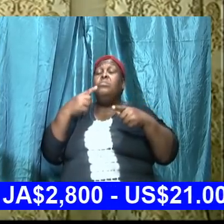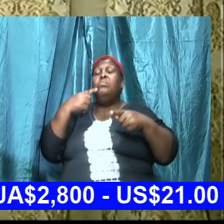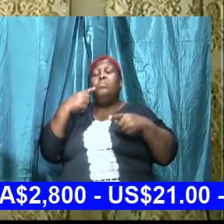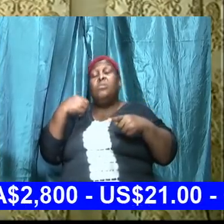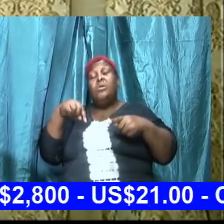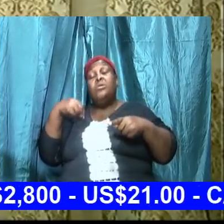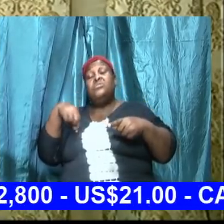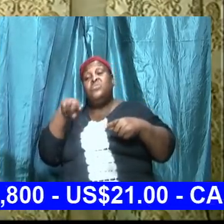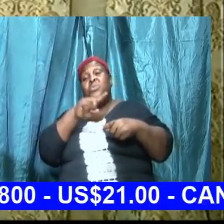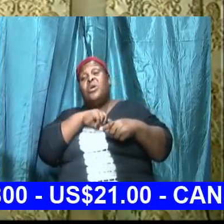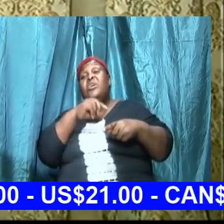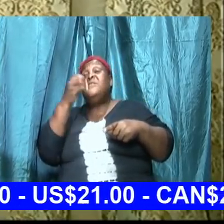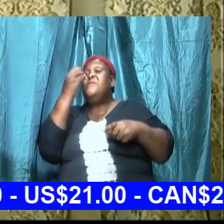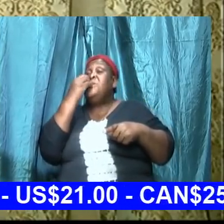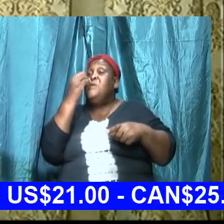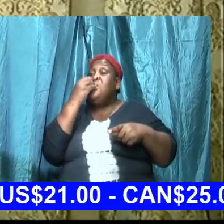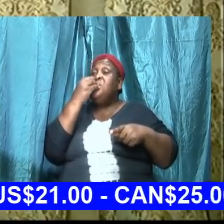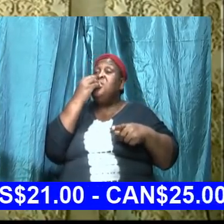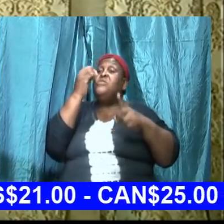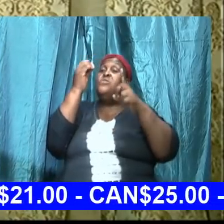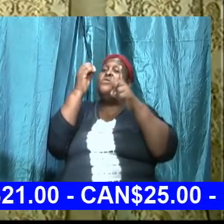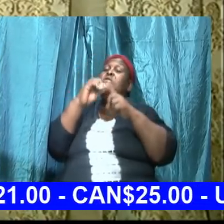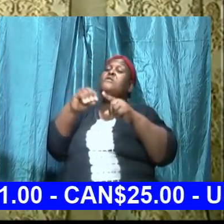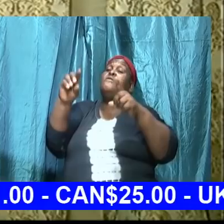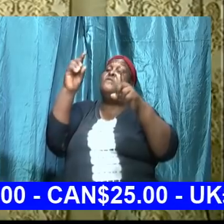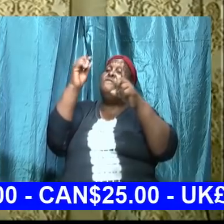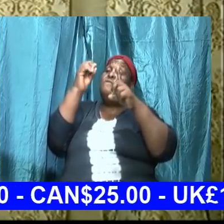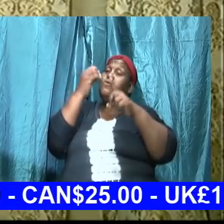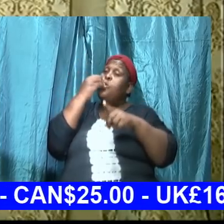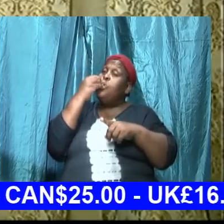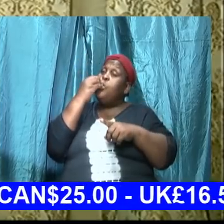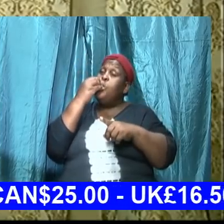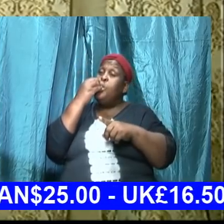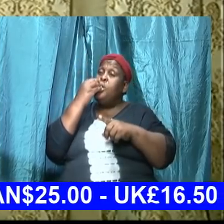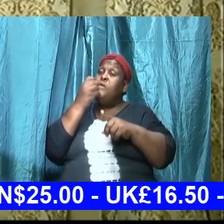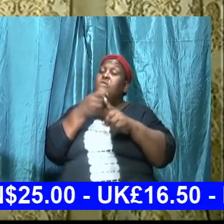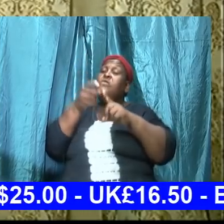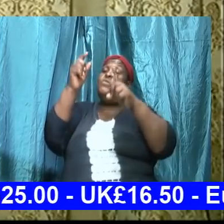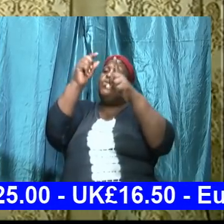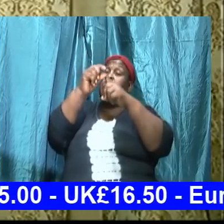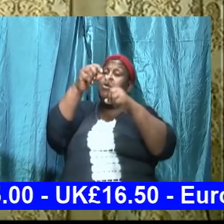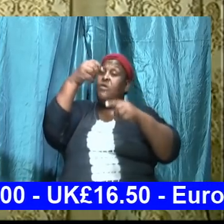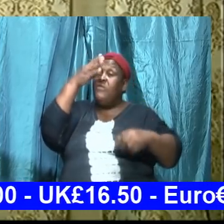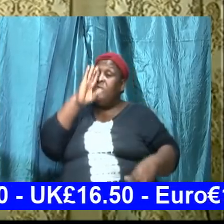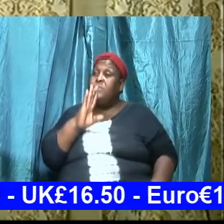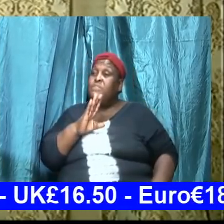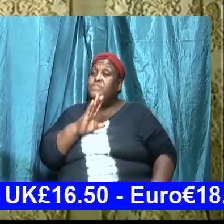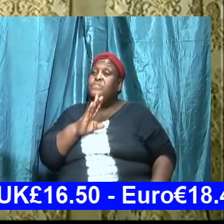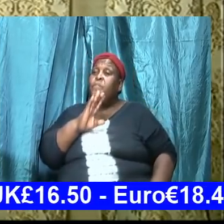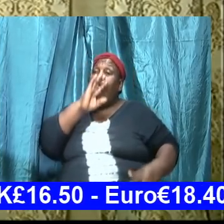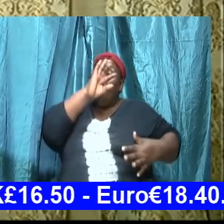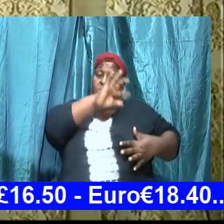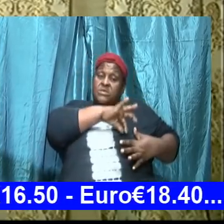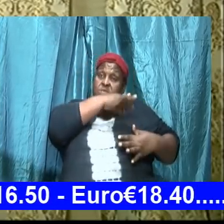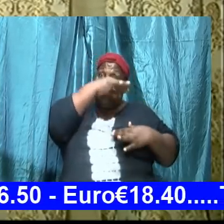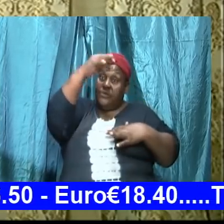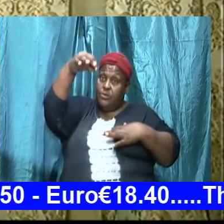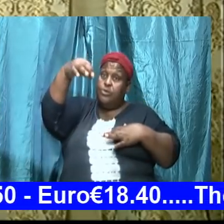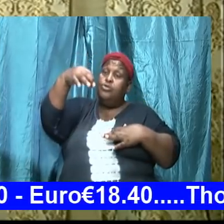from his word and we get our spiritual minerals we get our spiritual